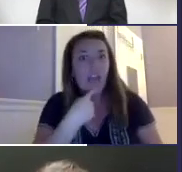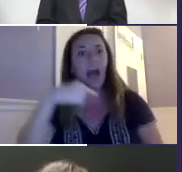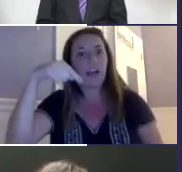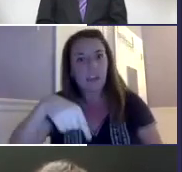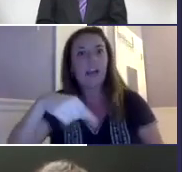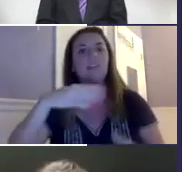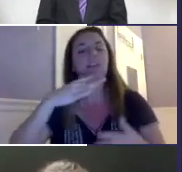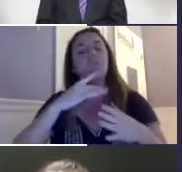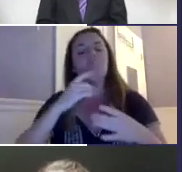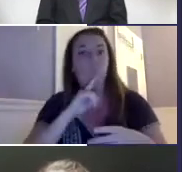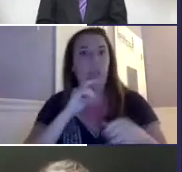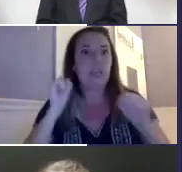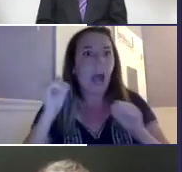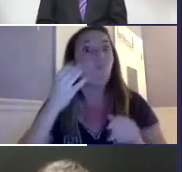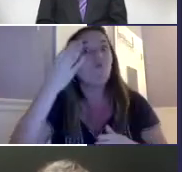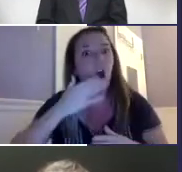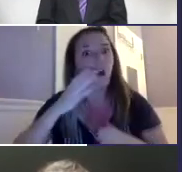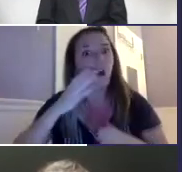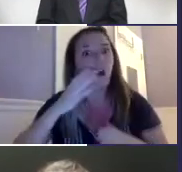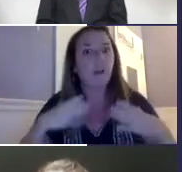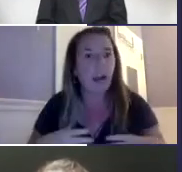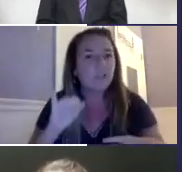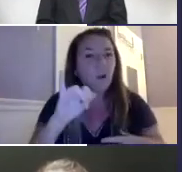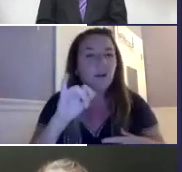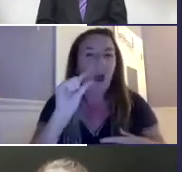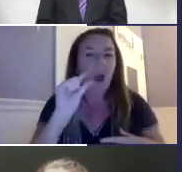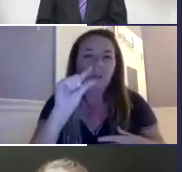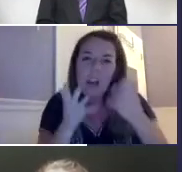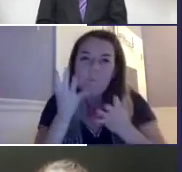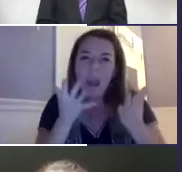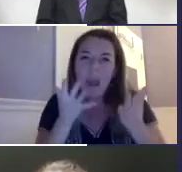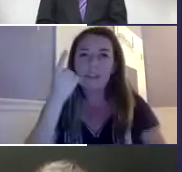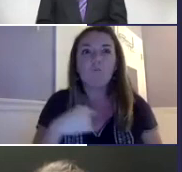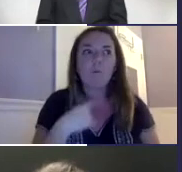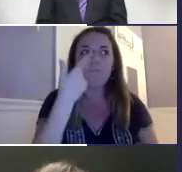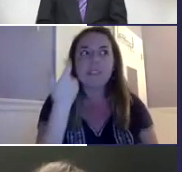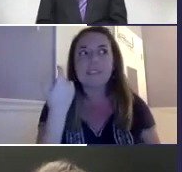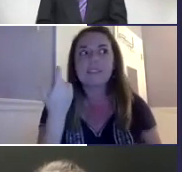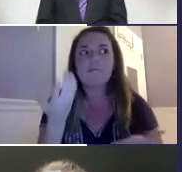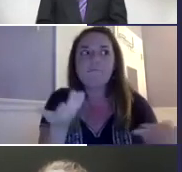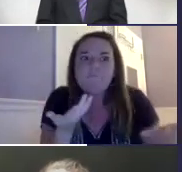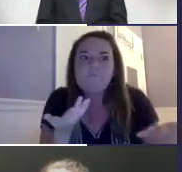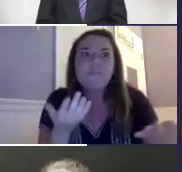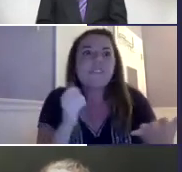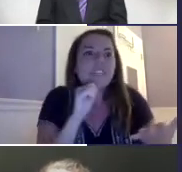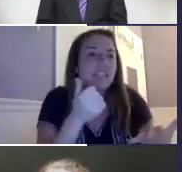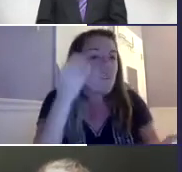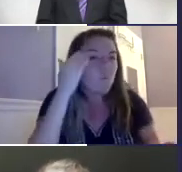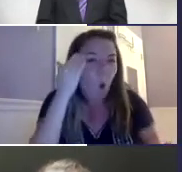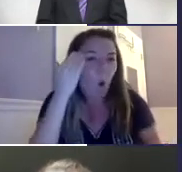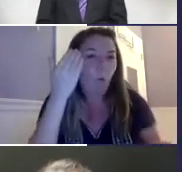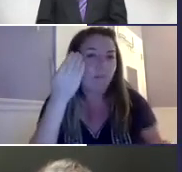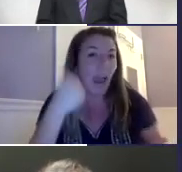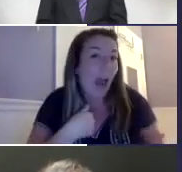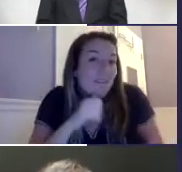pencil at me. She threw a pencil at my head, trying to get my attention. And this was in front of a client. And so I was a little bit embarrassed because,